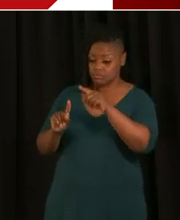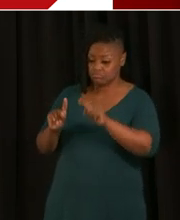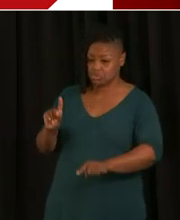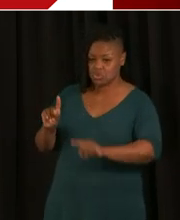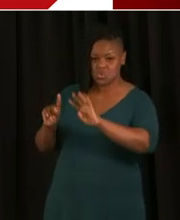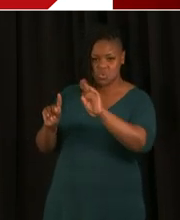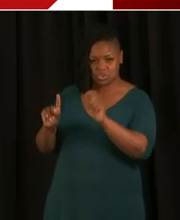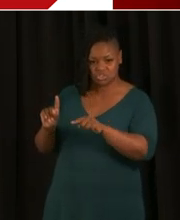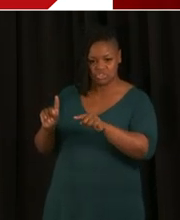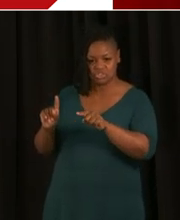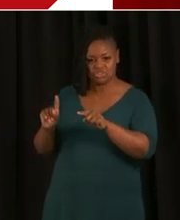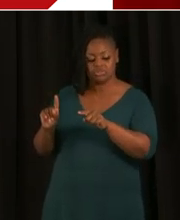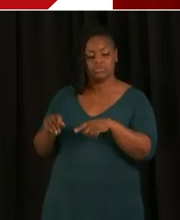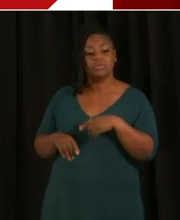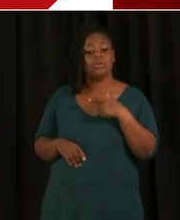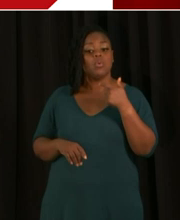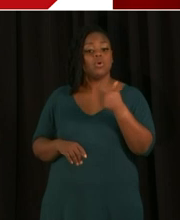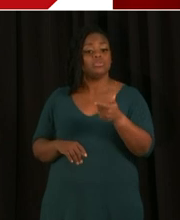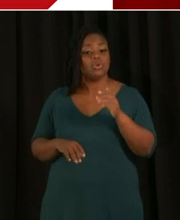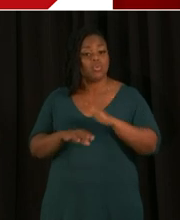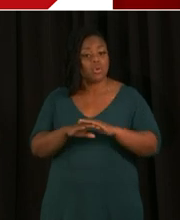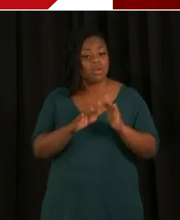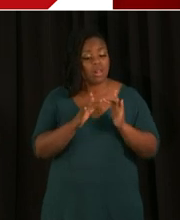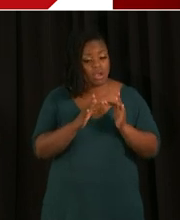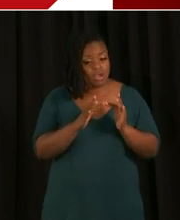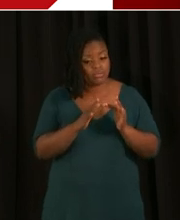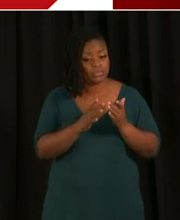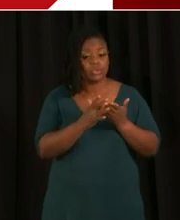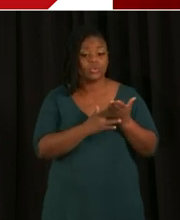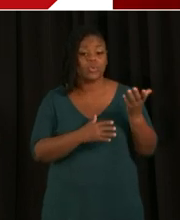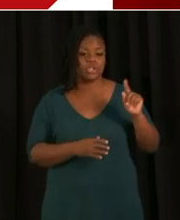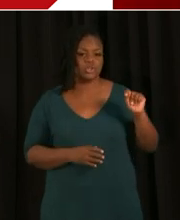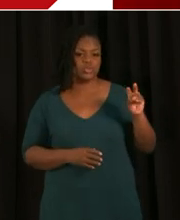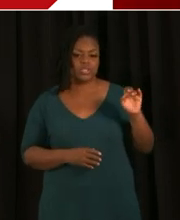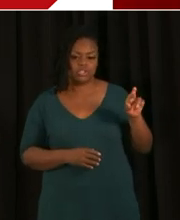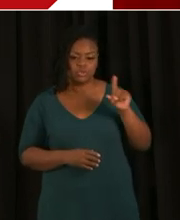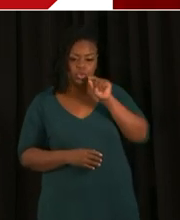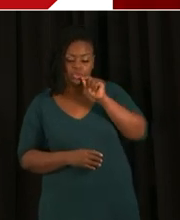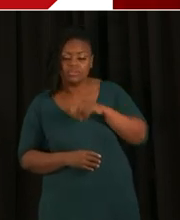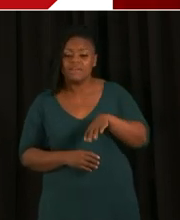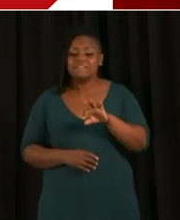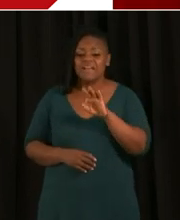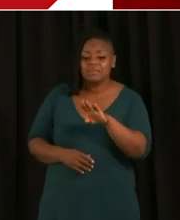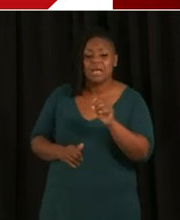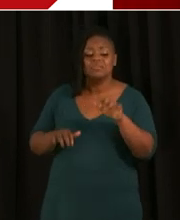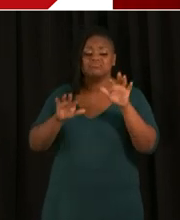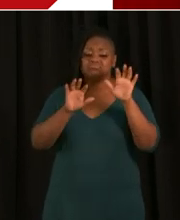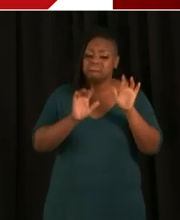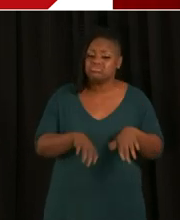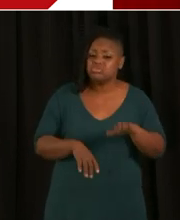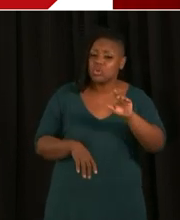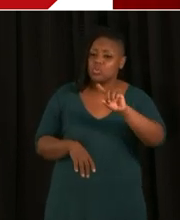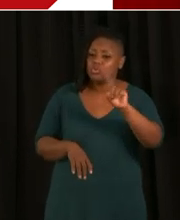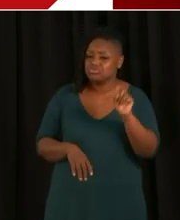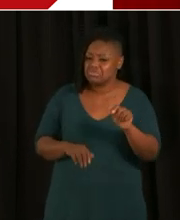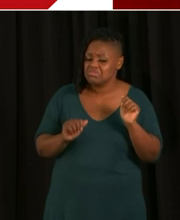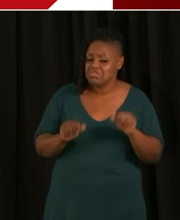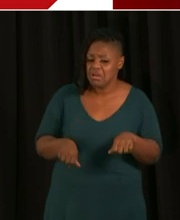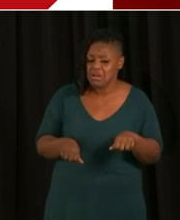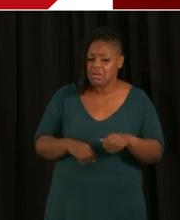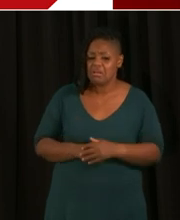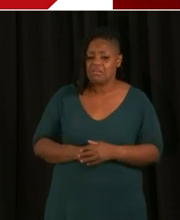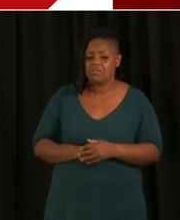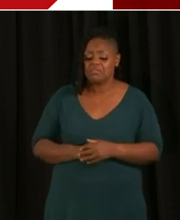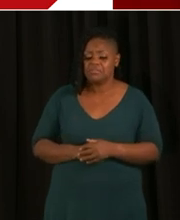watching online through Twitter or Facebook, you can also ask your questions there. We'll get to some of our online questions